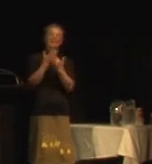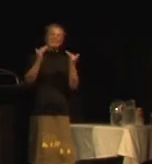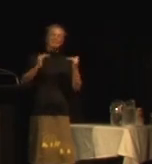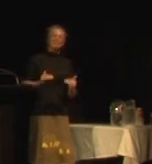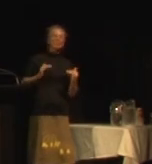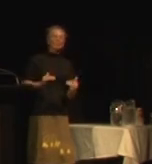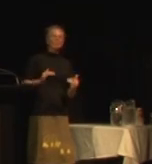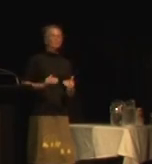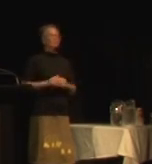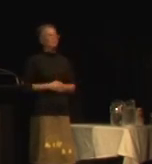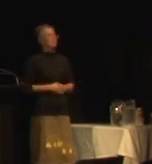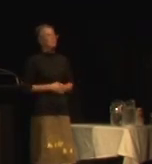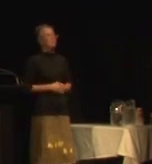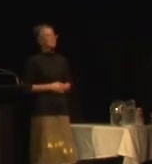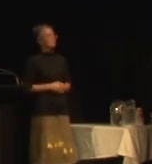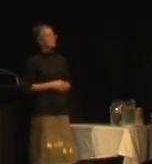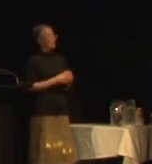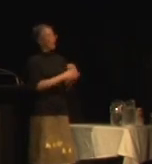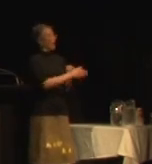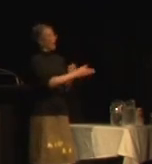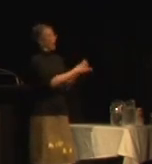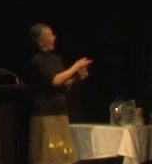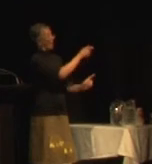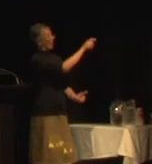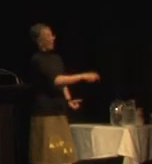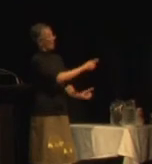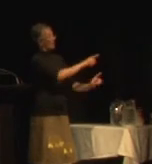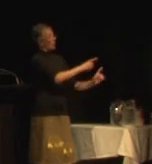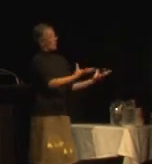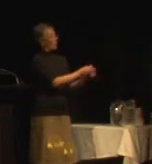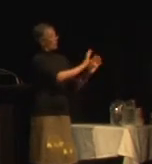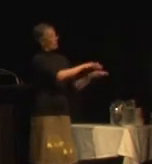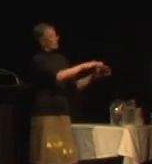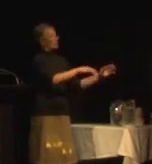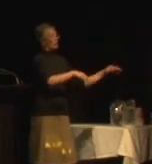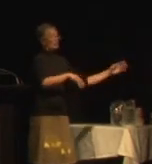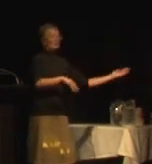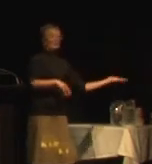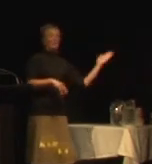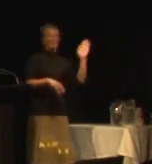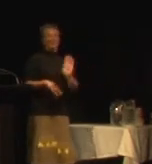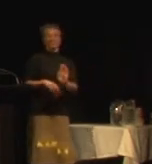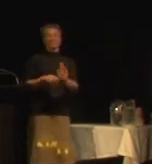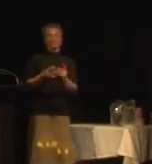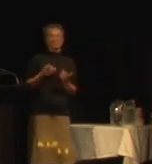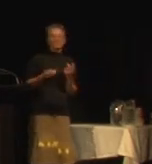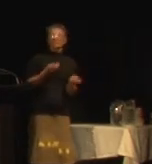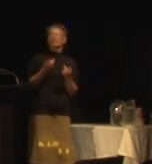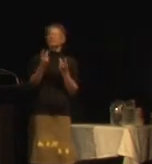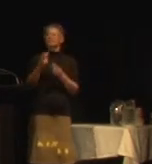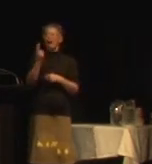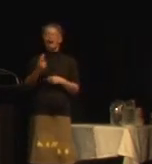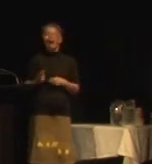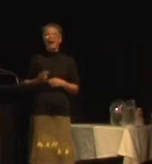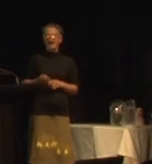Another visitor came to Utipapa with her children. She was looking for a particular art exhibition, and she had a little bit of trouble finding it. But